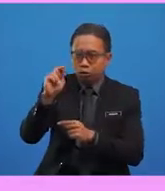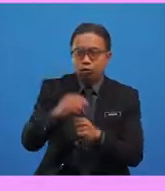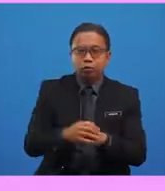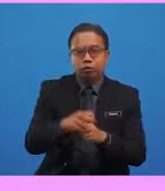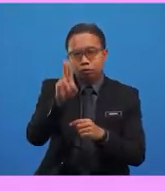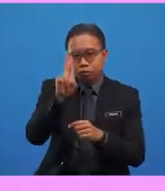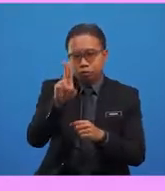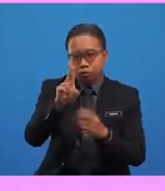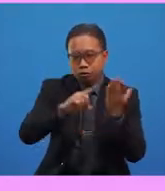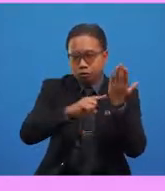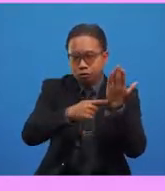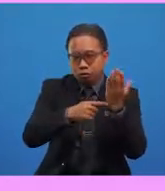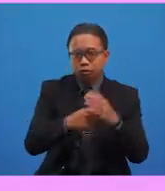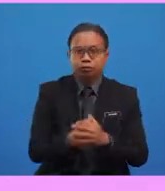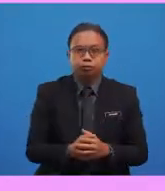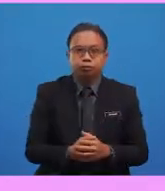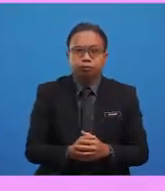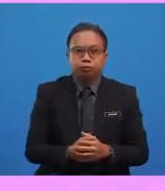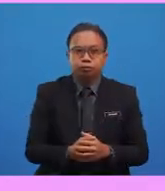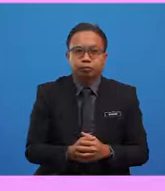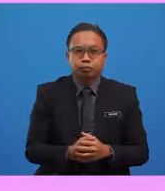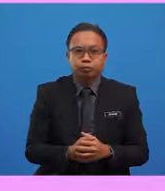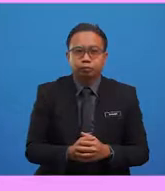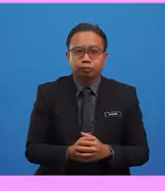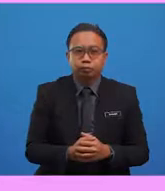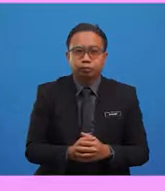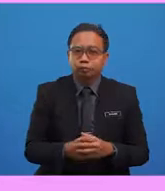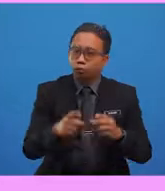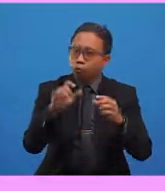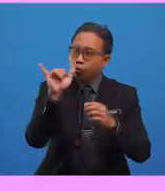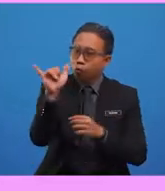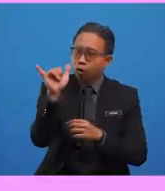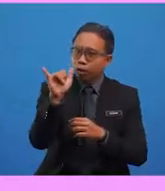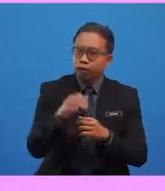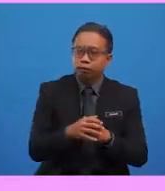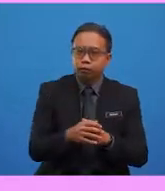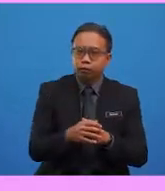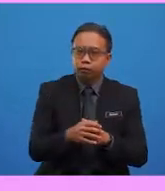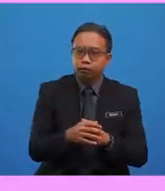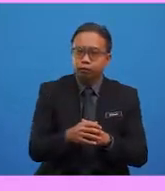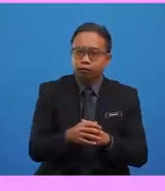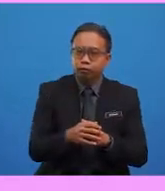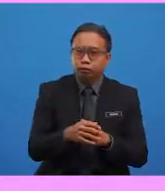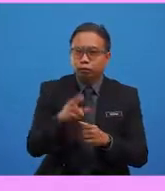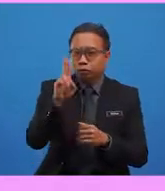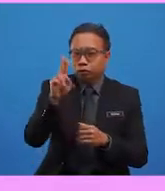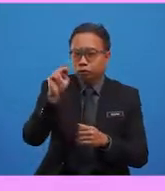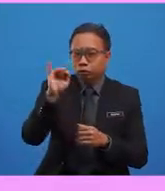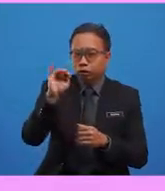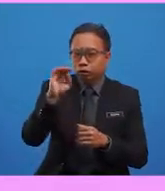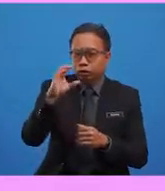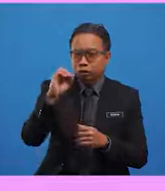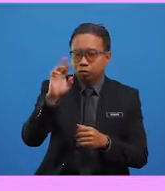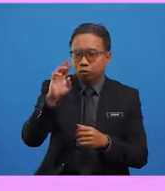U has the sound of the consonant of the letter Y, so we say unicorn. Therefore,